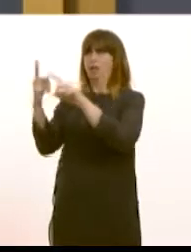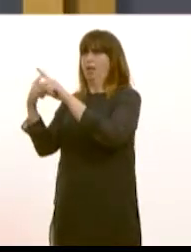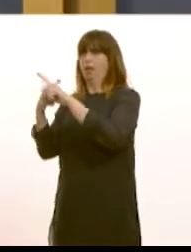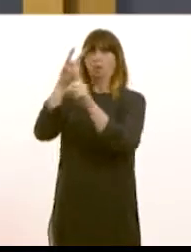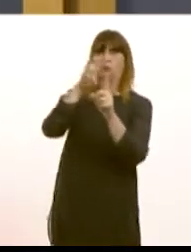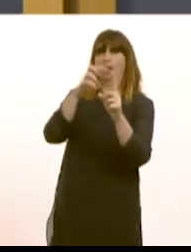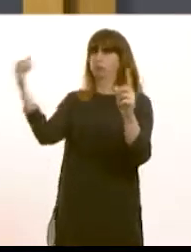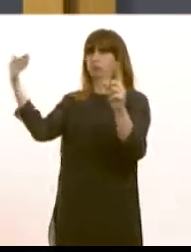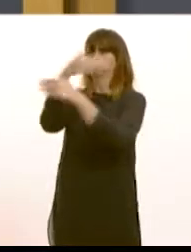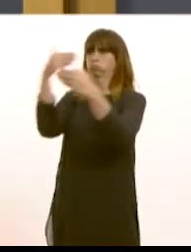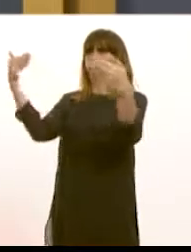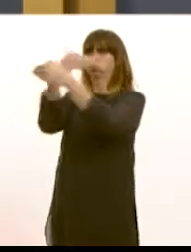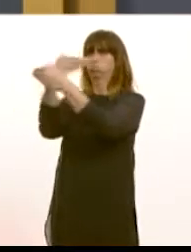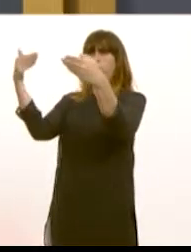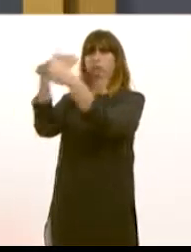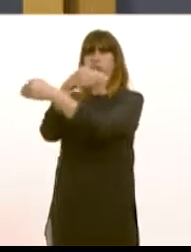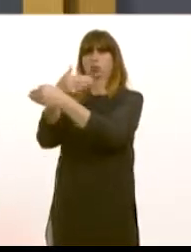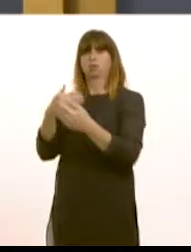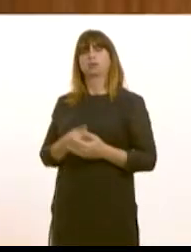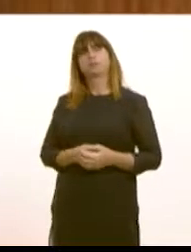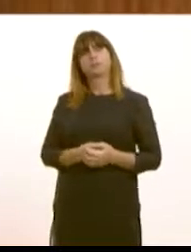England which remain in the devolved franchise